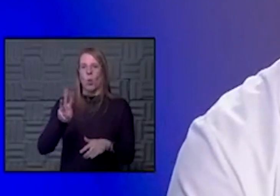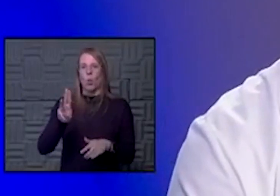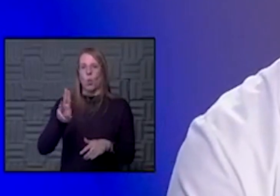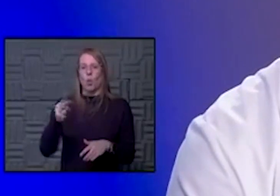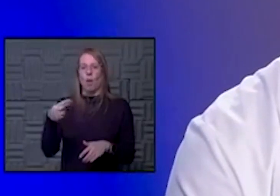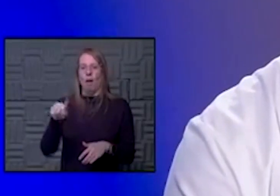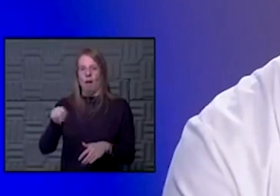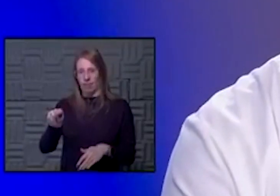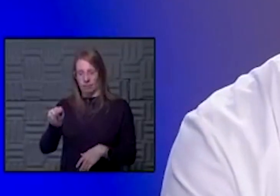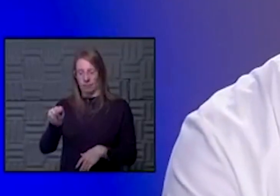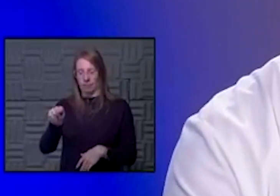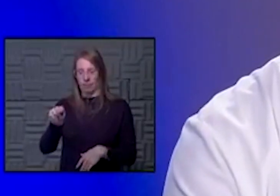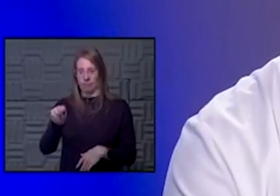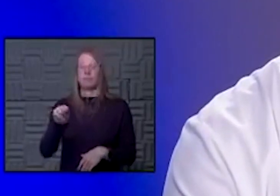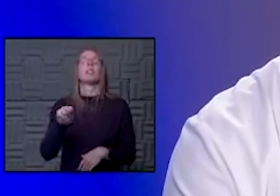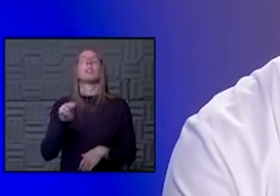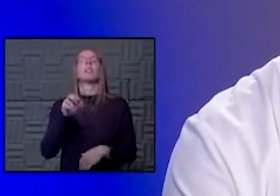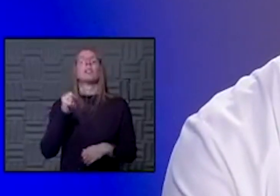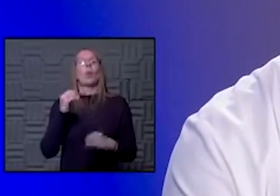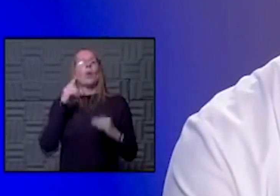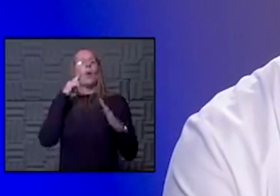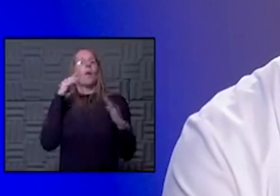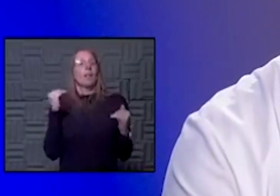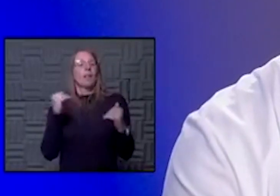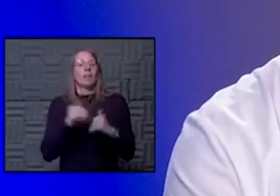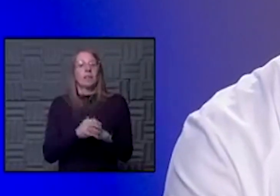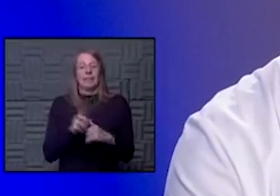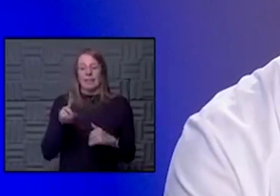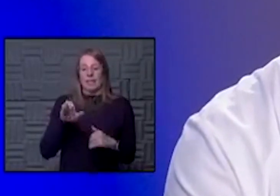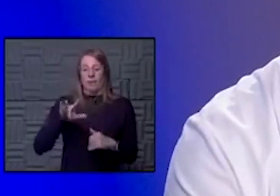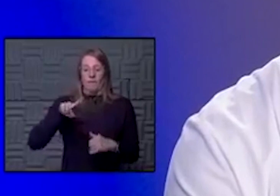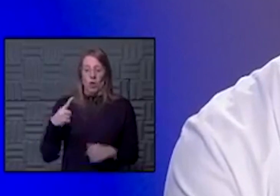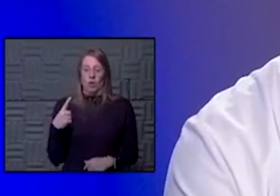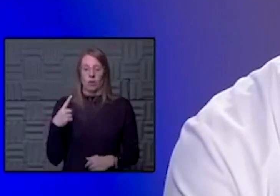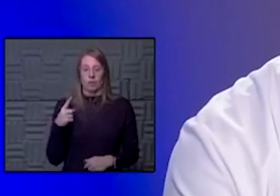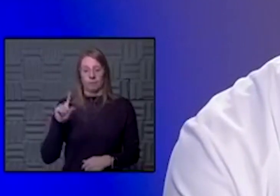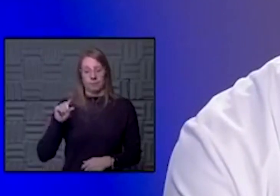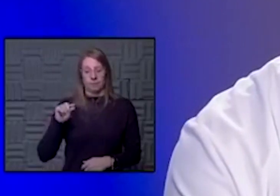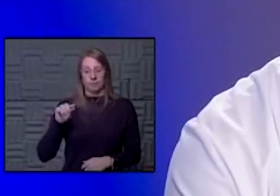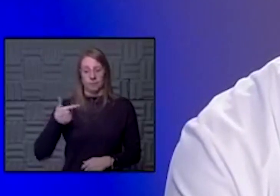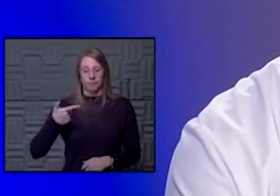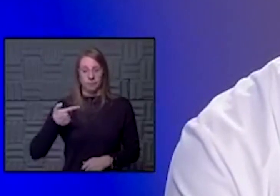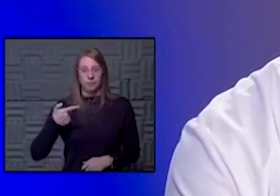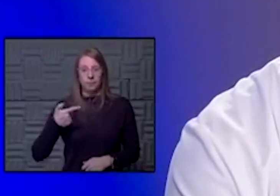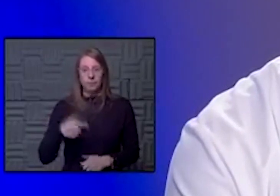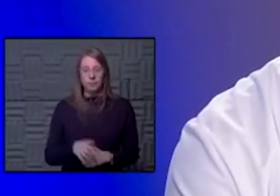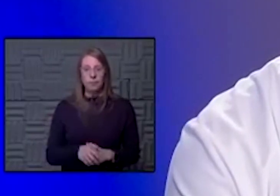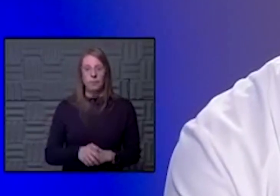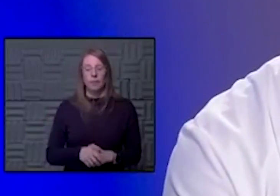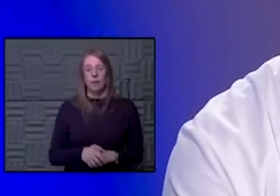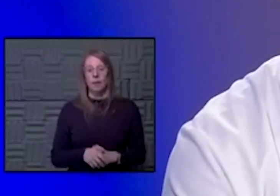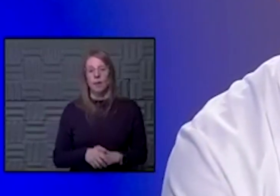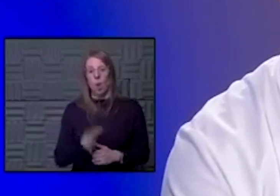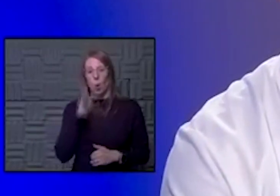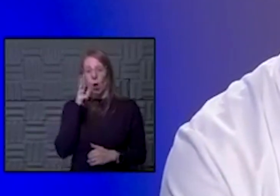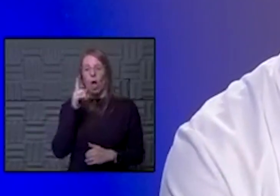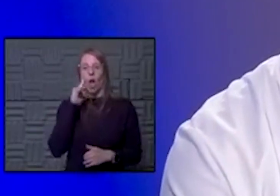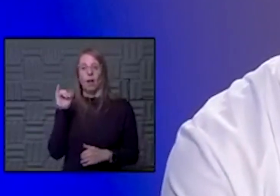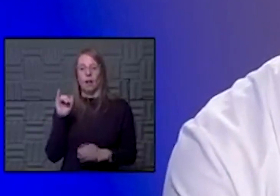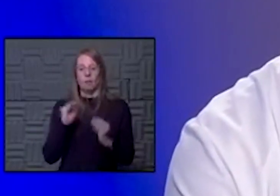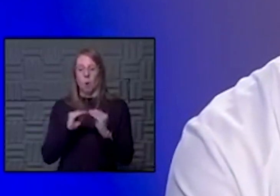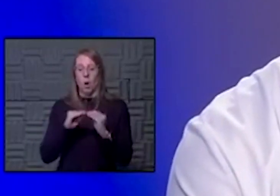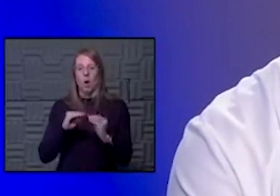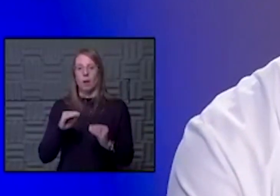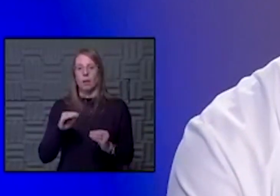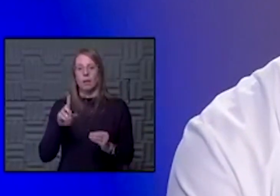a Lancet article. So hopefully December 1st, 2021 is going to look much more like December 1st,